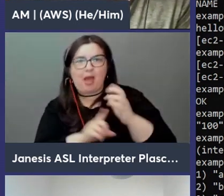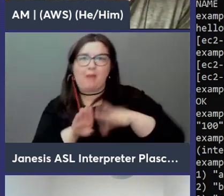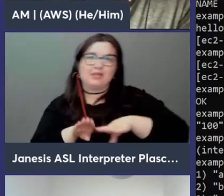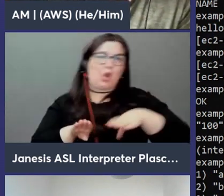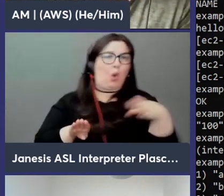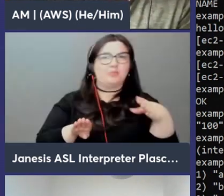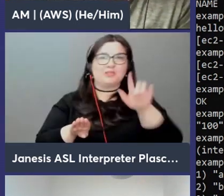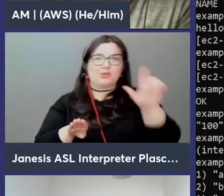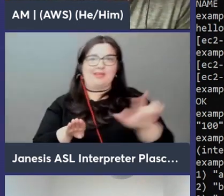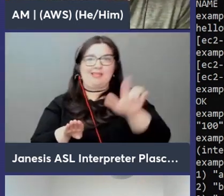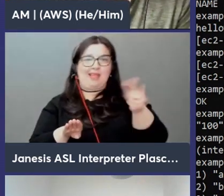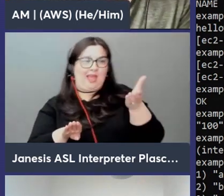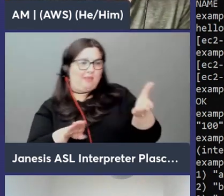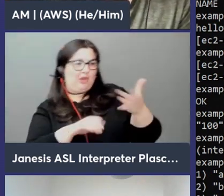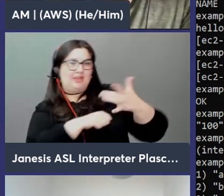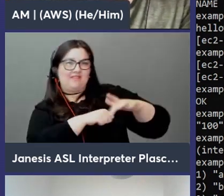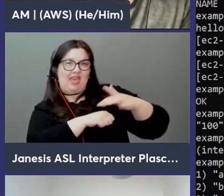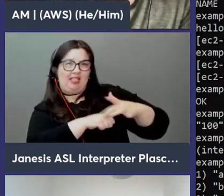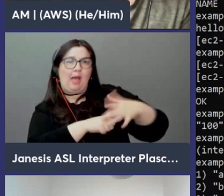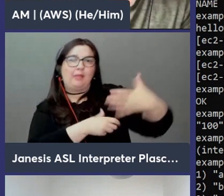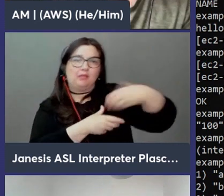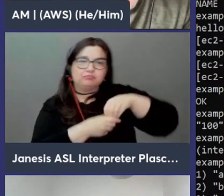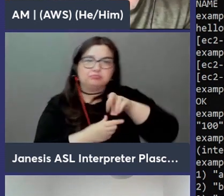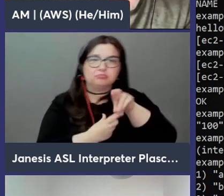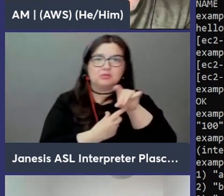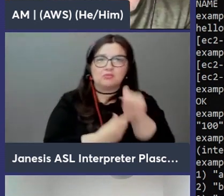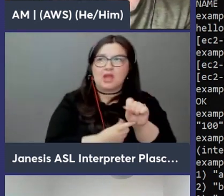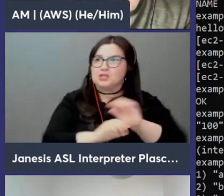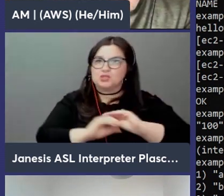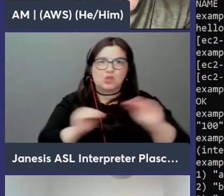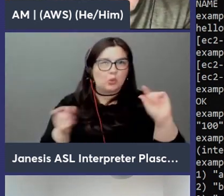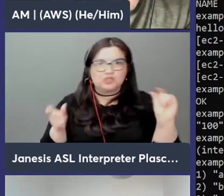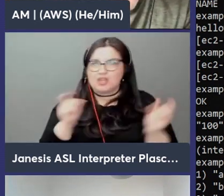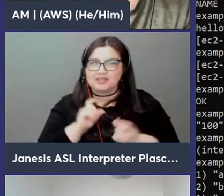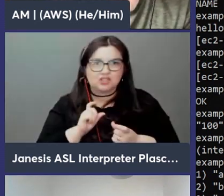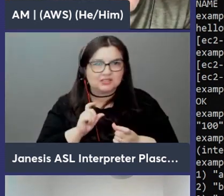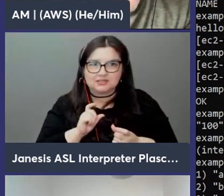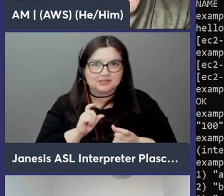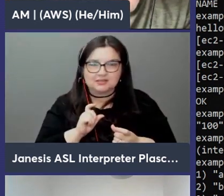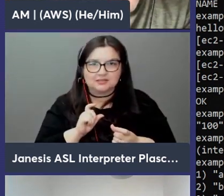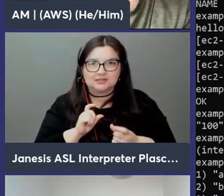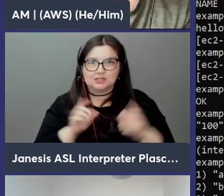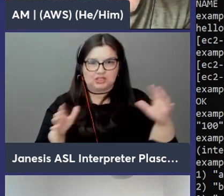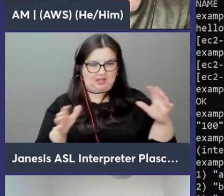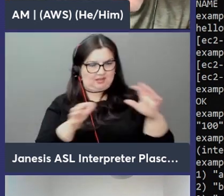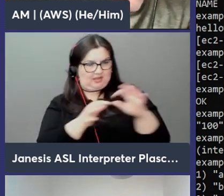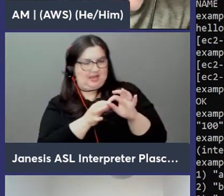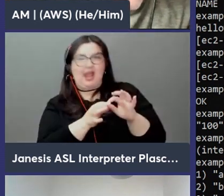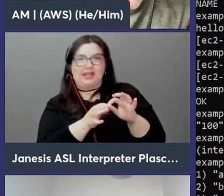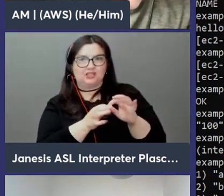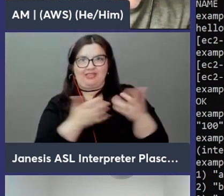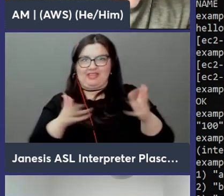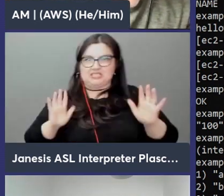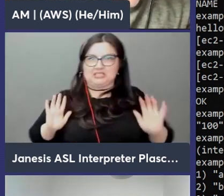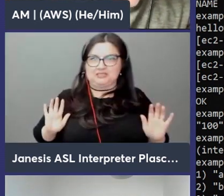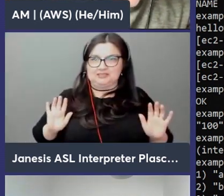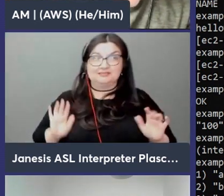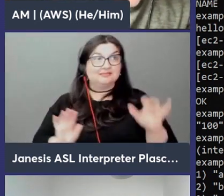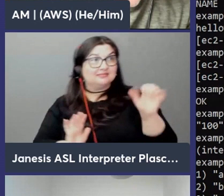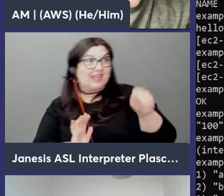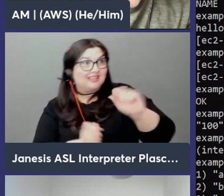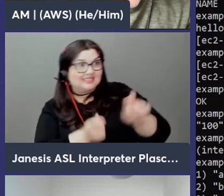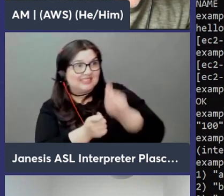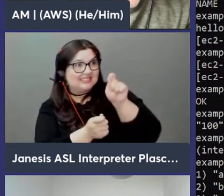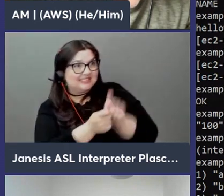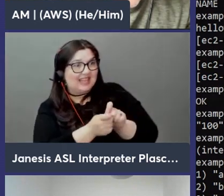libraries that are available for redis no changes i just change the essentially connection string right yep exactly you